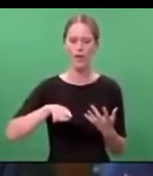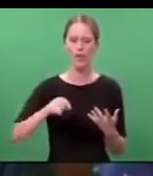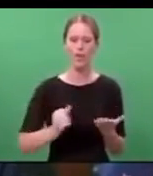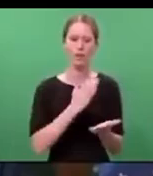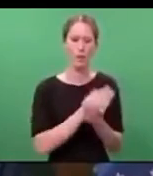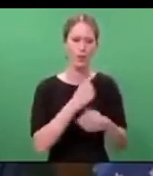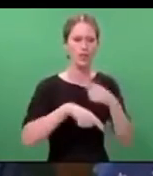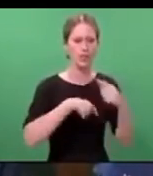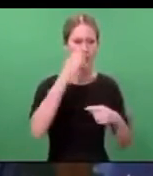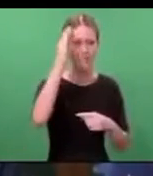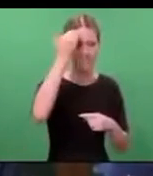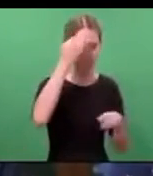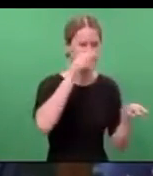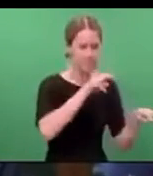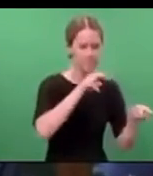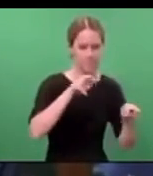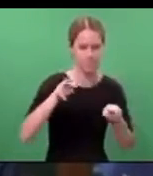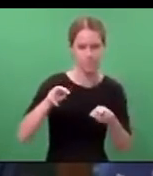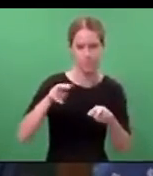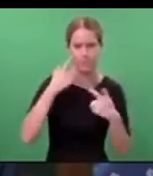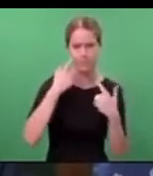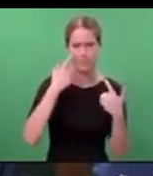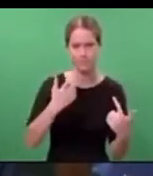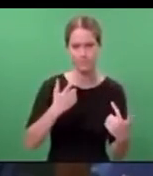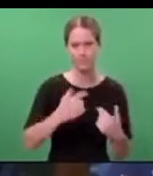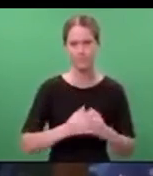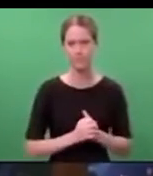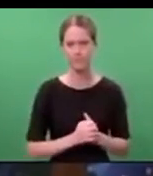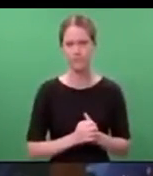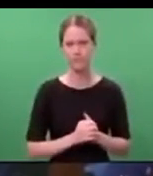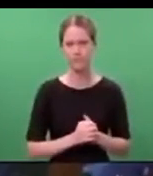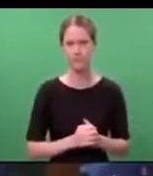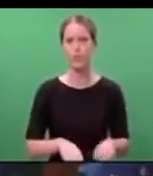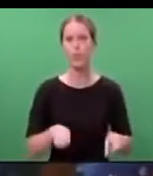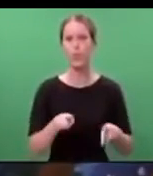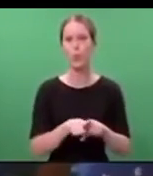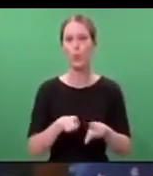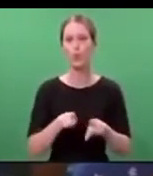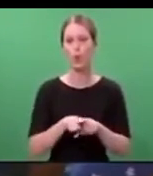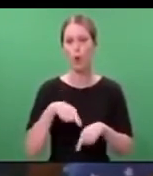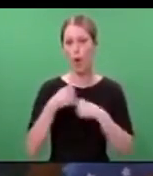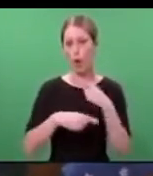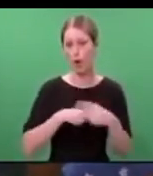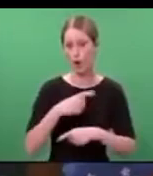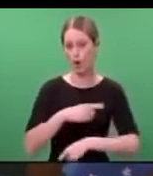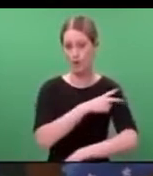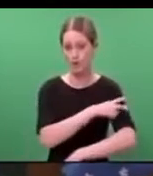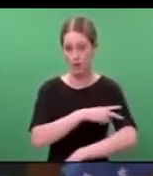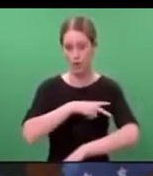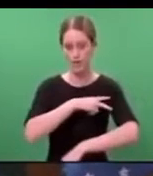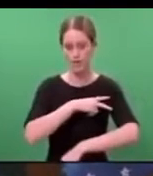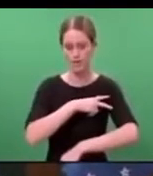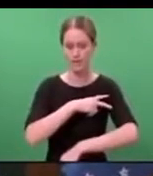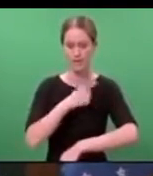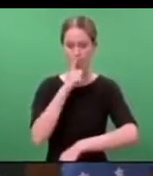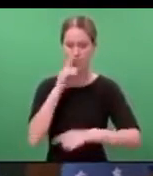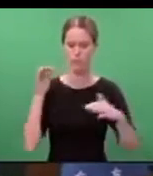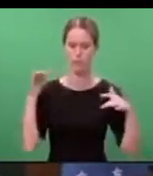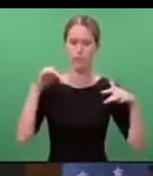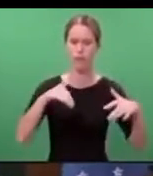that vigilance is maintained. There is an additional and ongoing security presence in Christchurch,